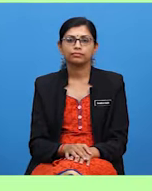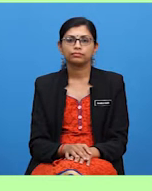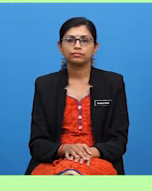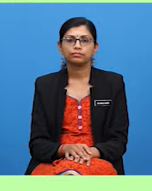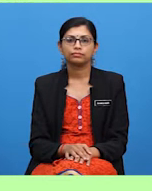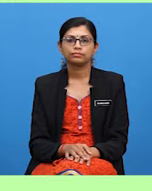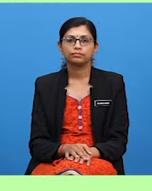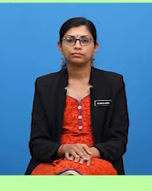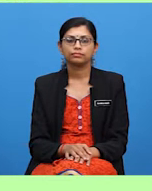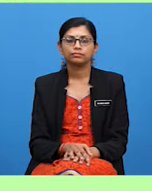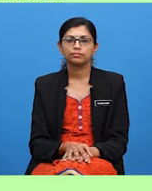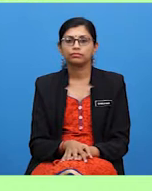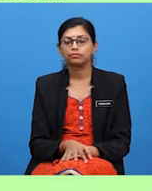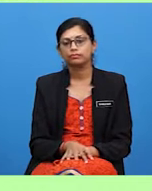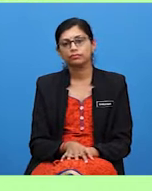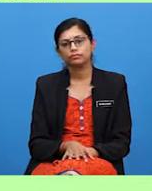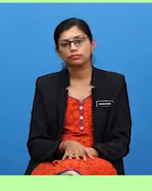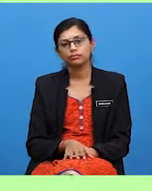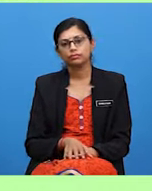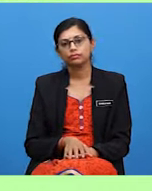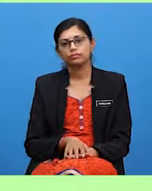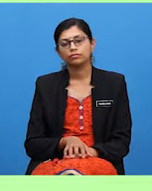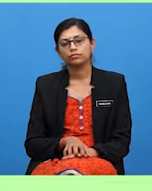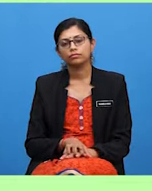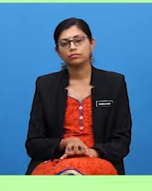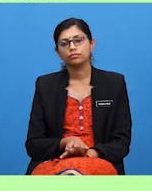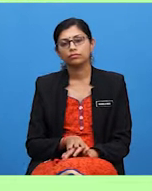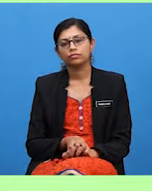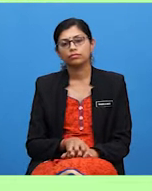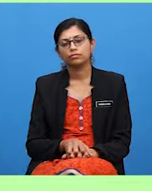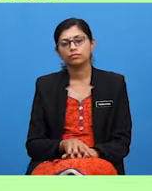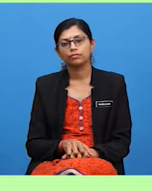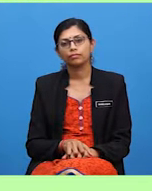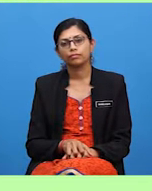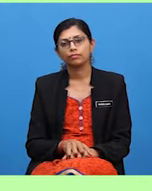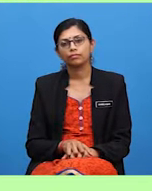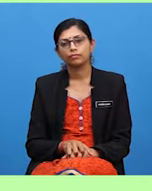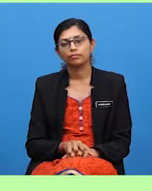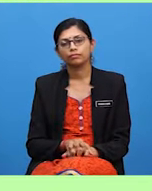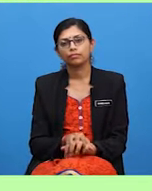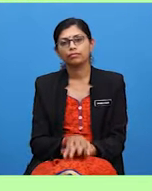Well, I don't mind cleaning, but I don't really like water.